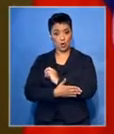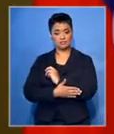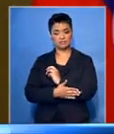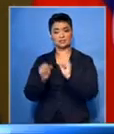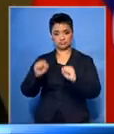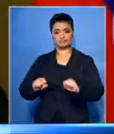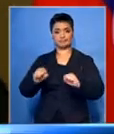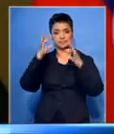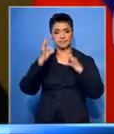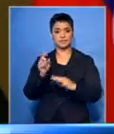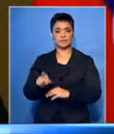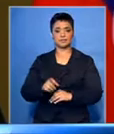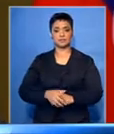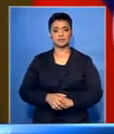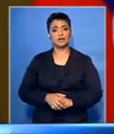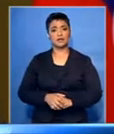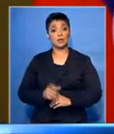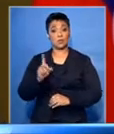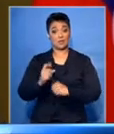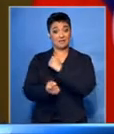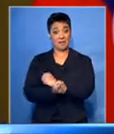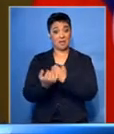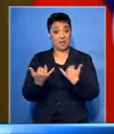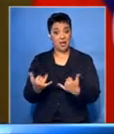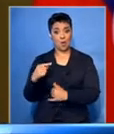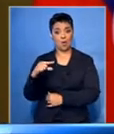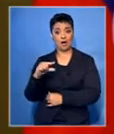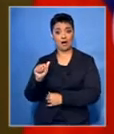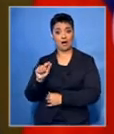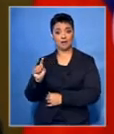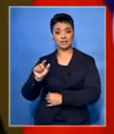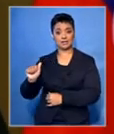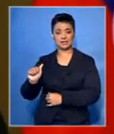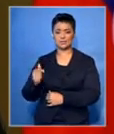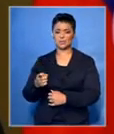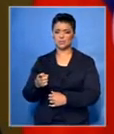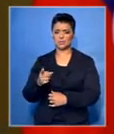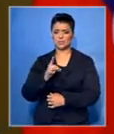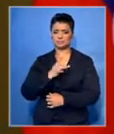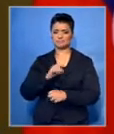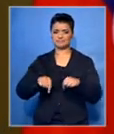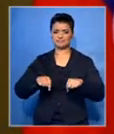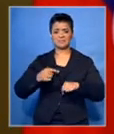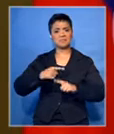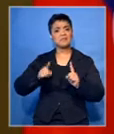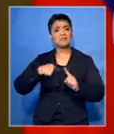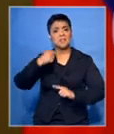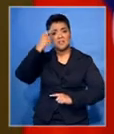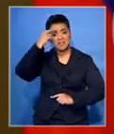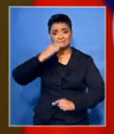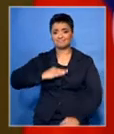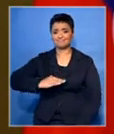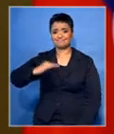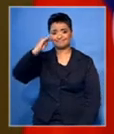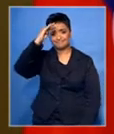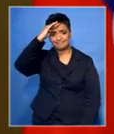all, for us, what's going on in Gaza right now is a tragedy. And I think enough is enough. And we need to look